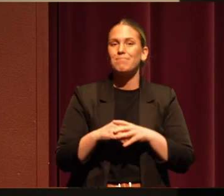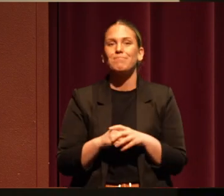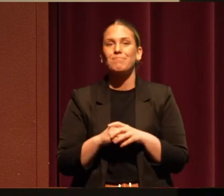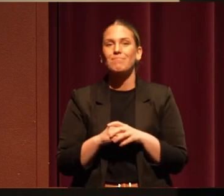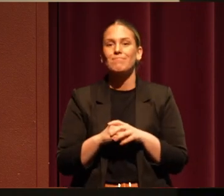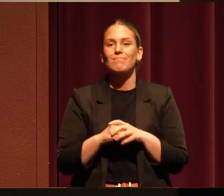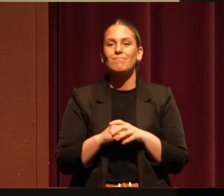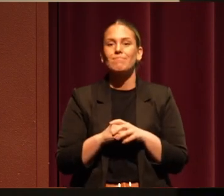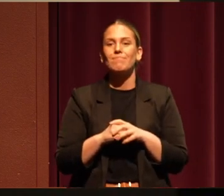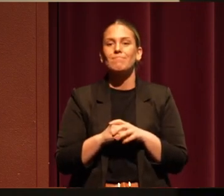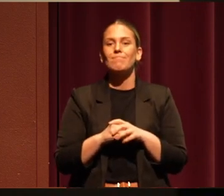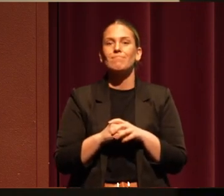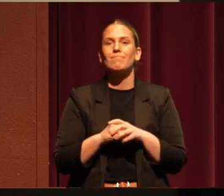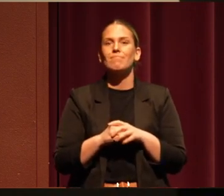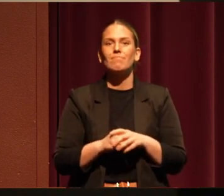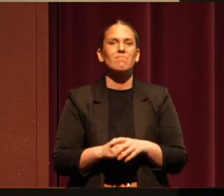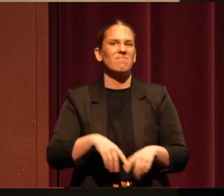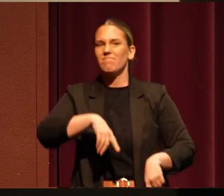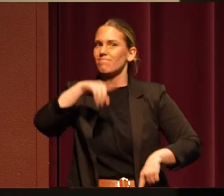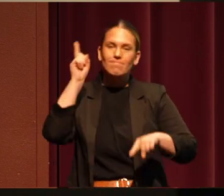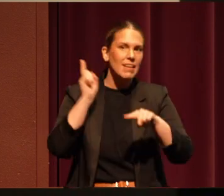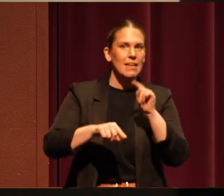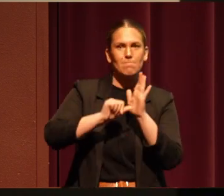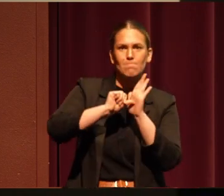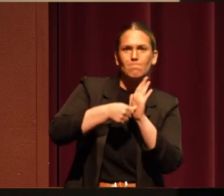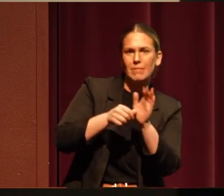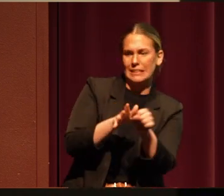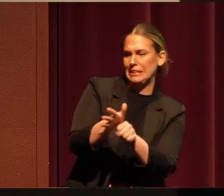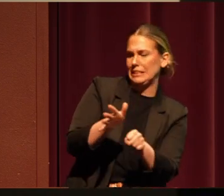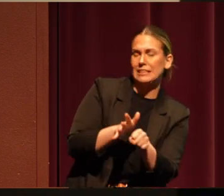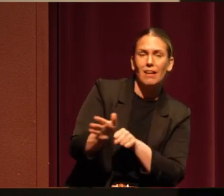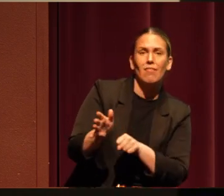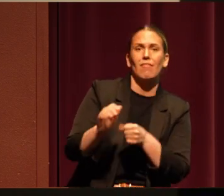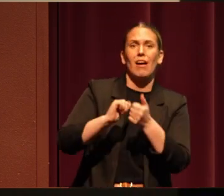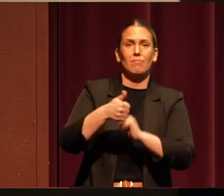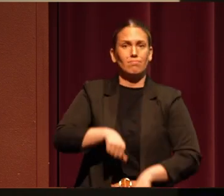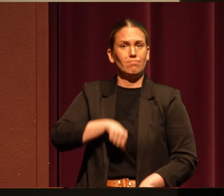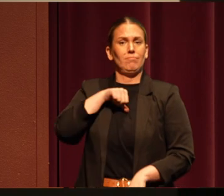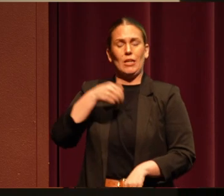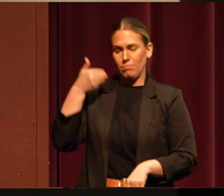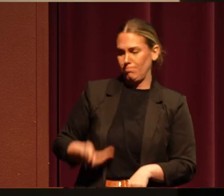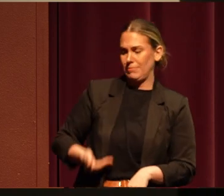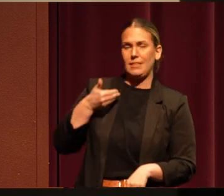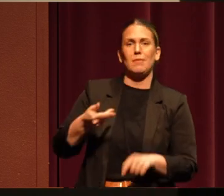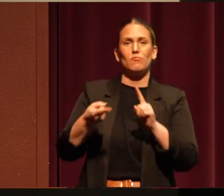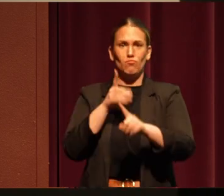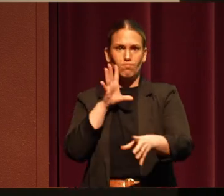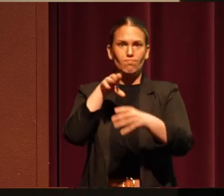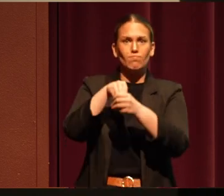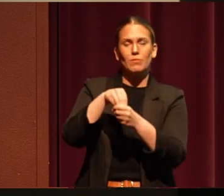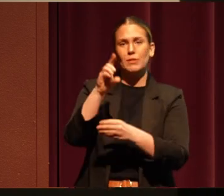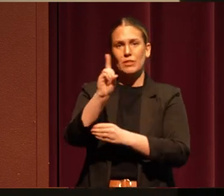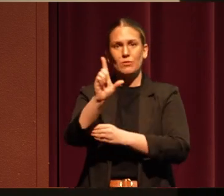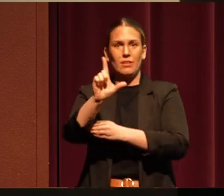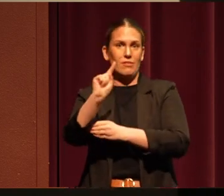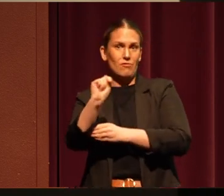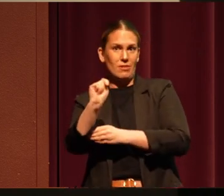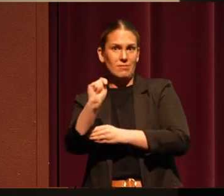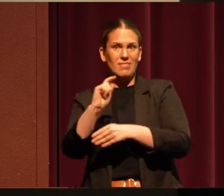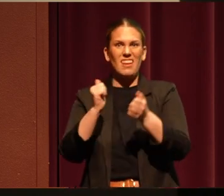I really just can't stress how proud I am to be a part of the Deschutes Land Trust and to help deliver this mission